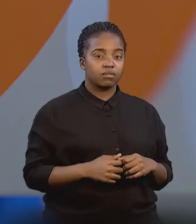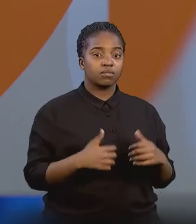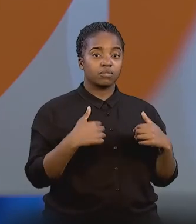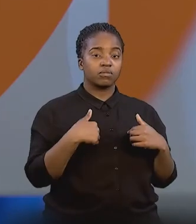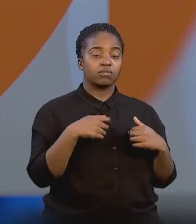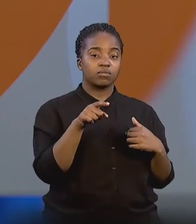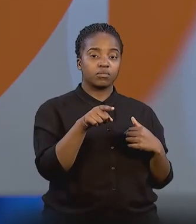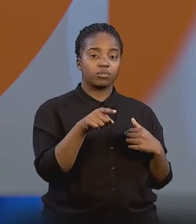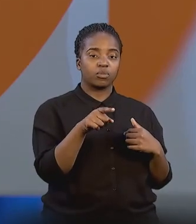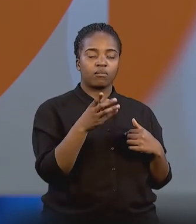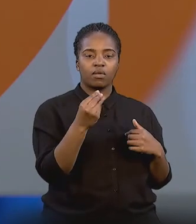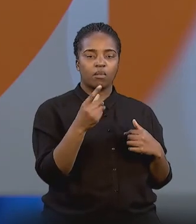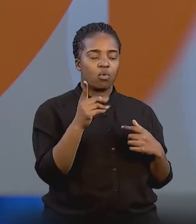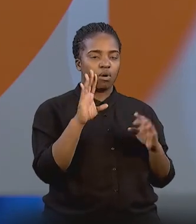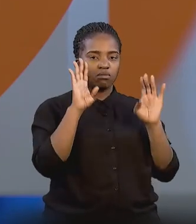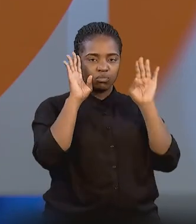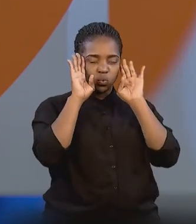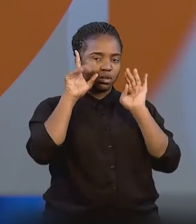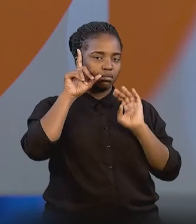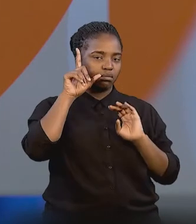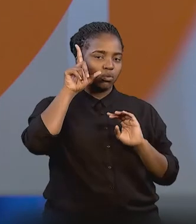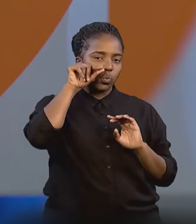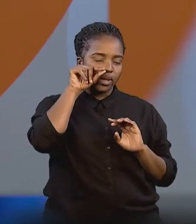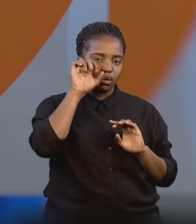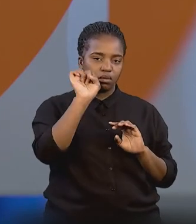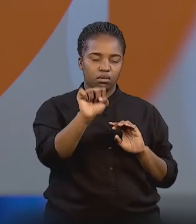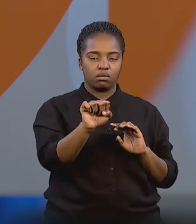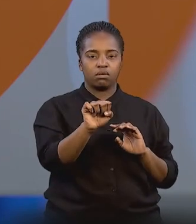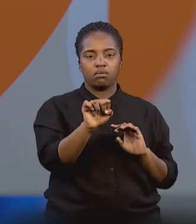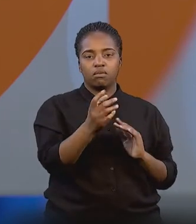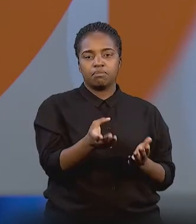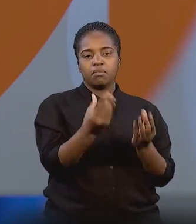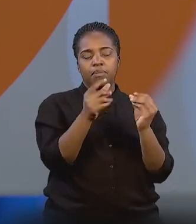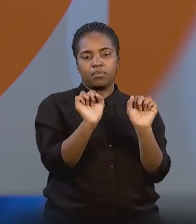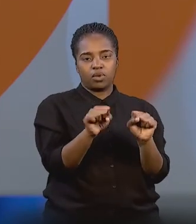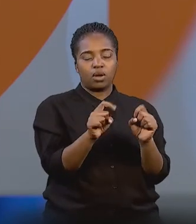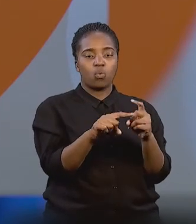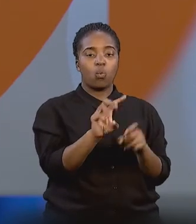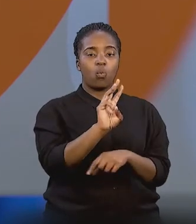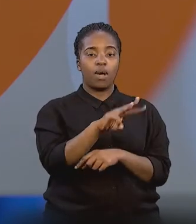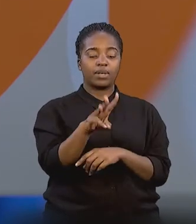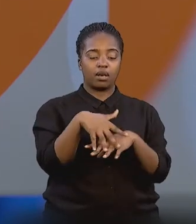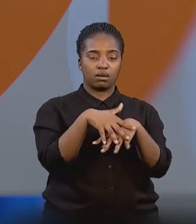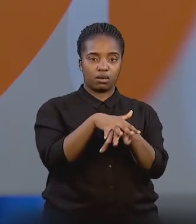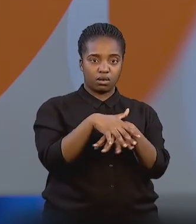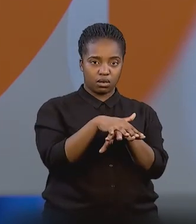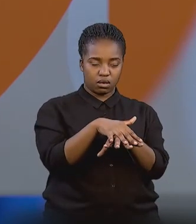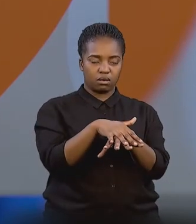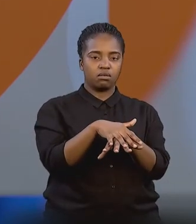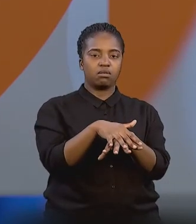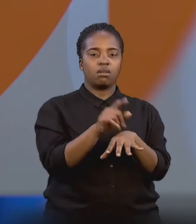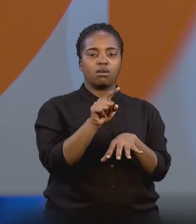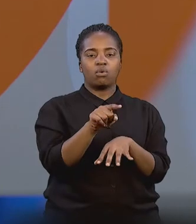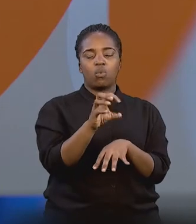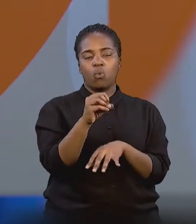Adaptive Sports Fund is on all the social media platforms under Adaptive Sports Fund. There's also a website, adaptivesportsfund